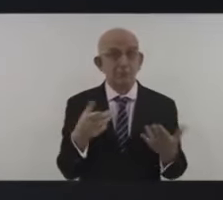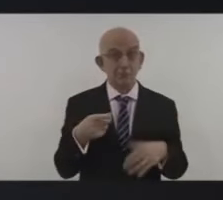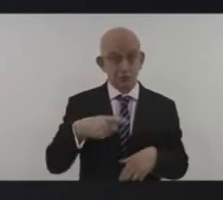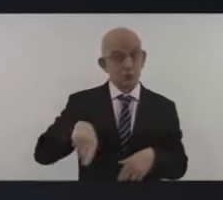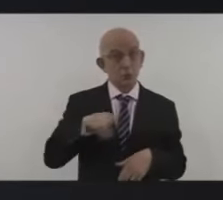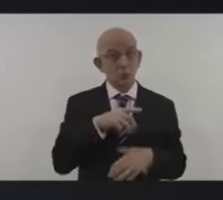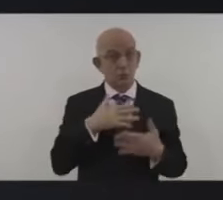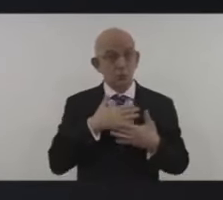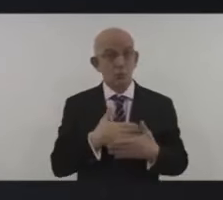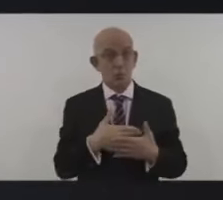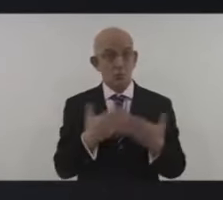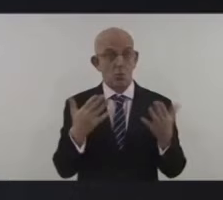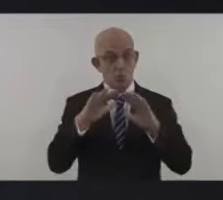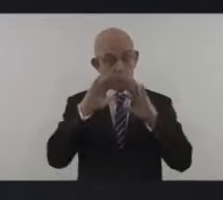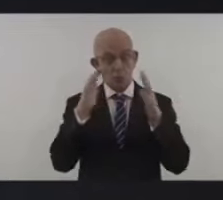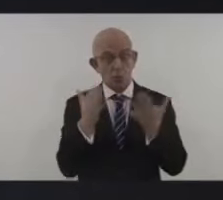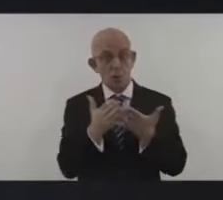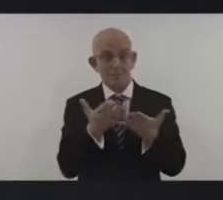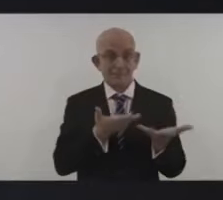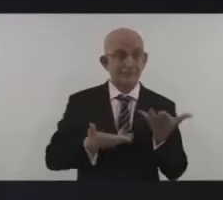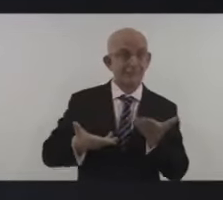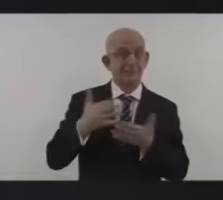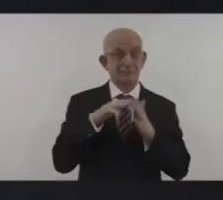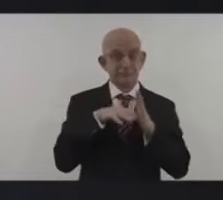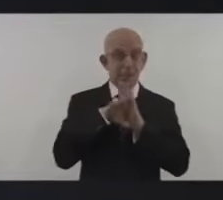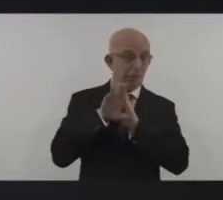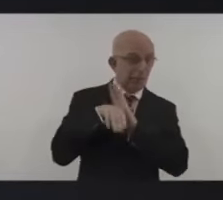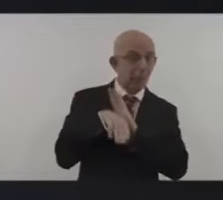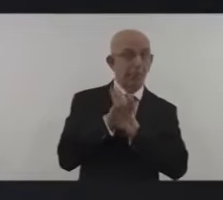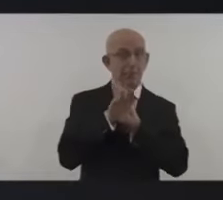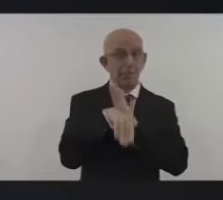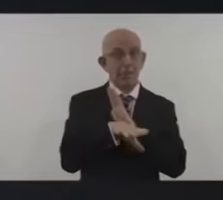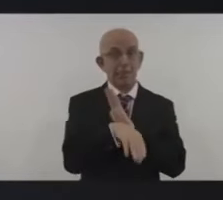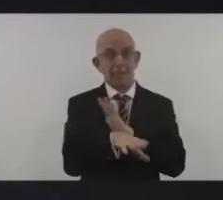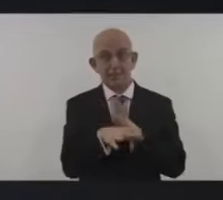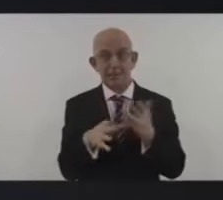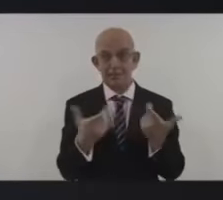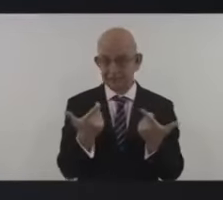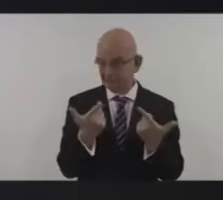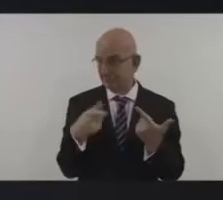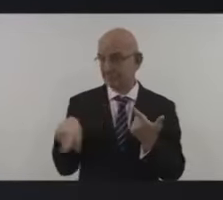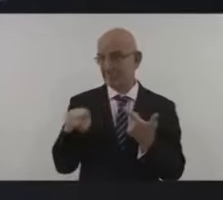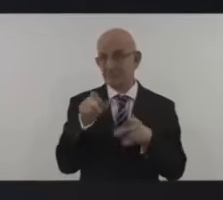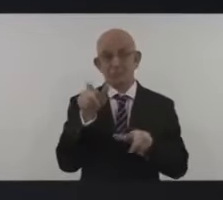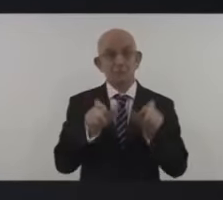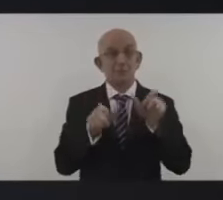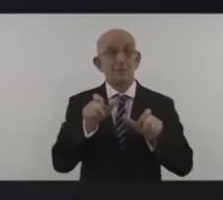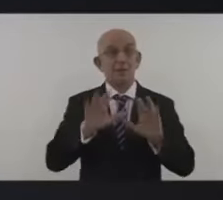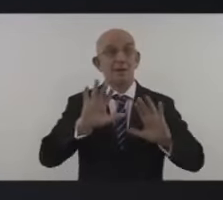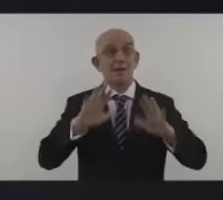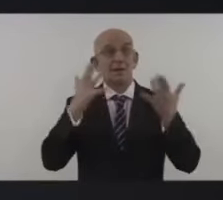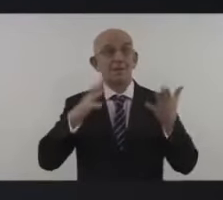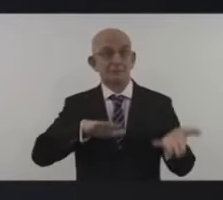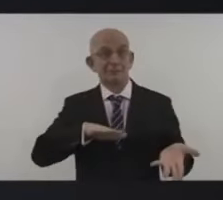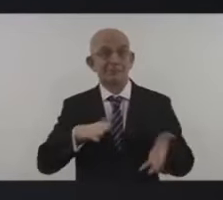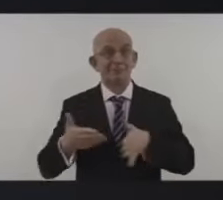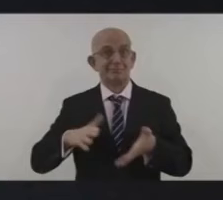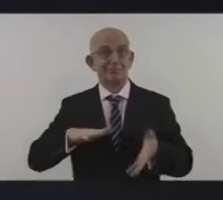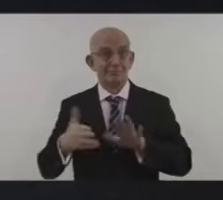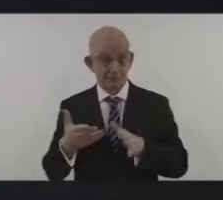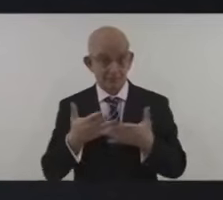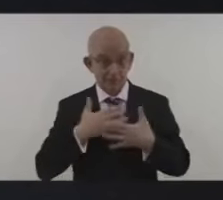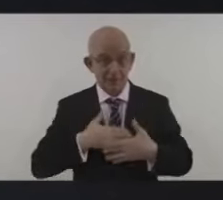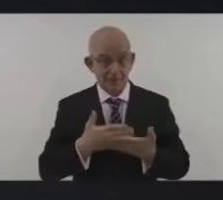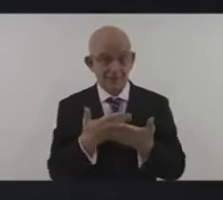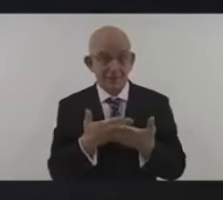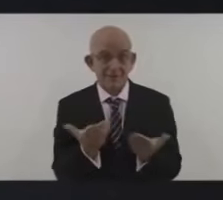this crisis is affecting every single individual in the world